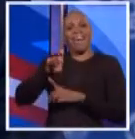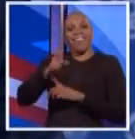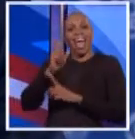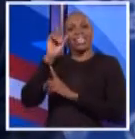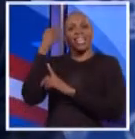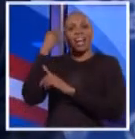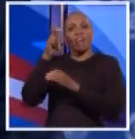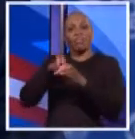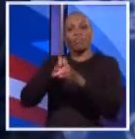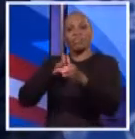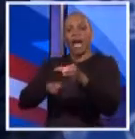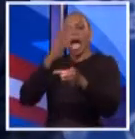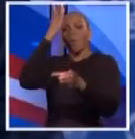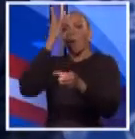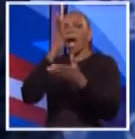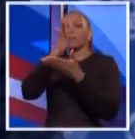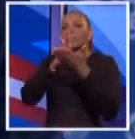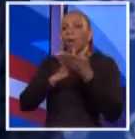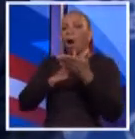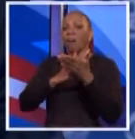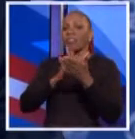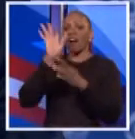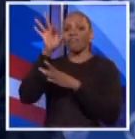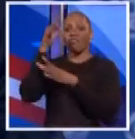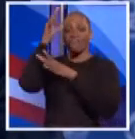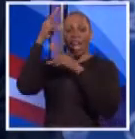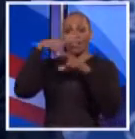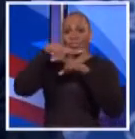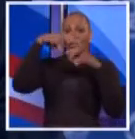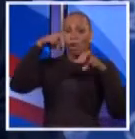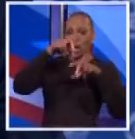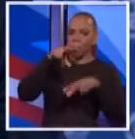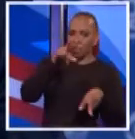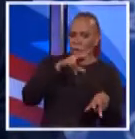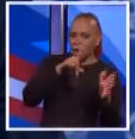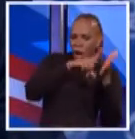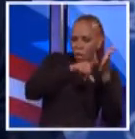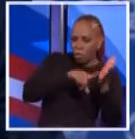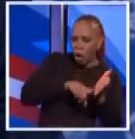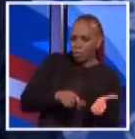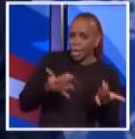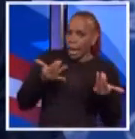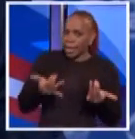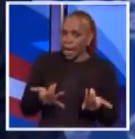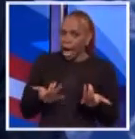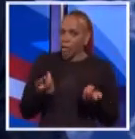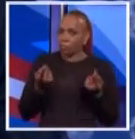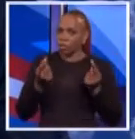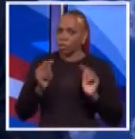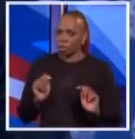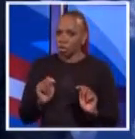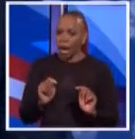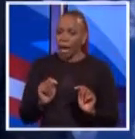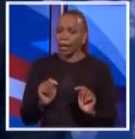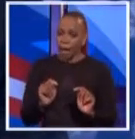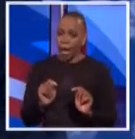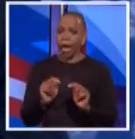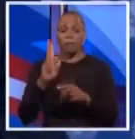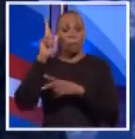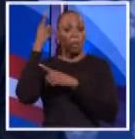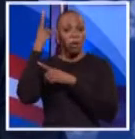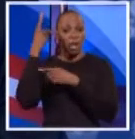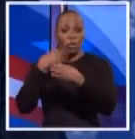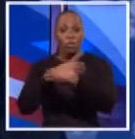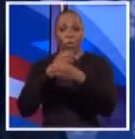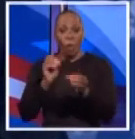because he was part of a federal criminal probe and now he's running to be the chief banker of the city when he absolutely tried